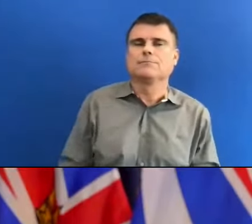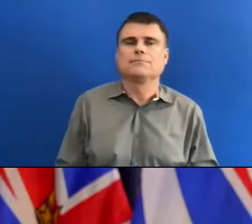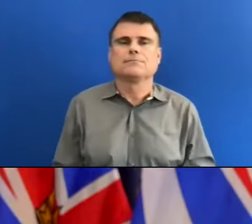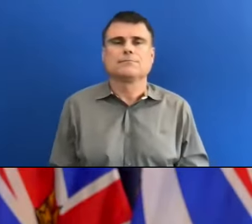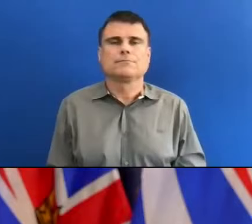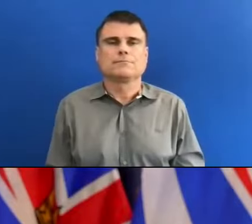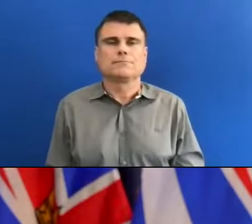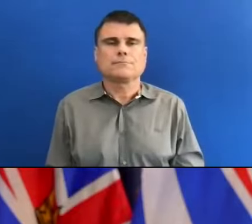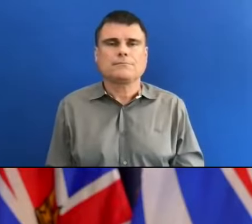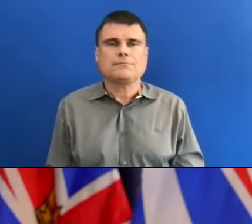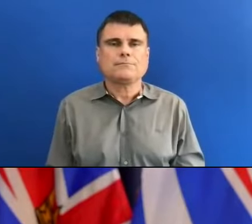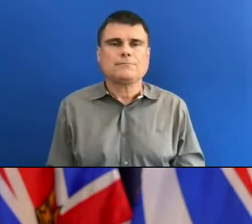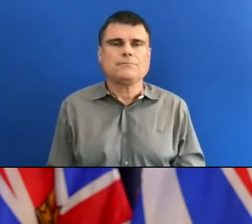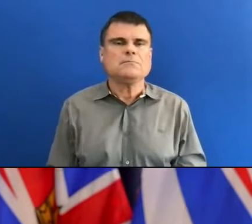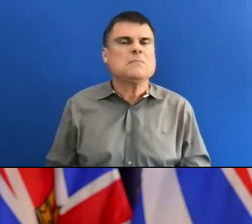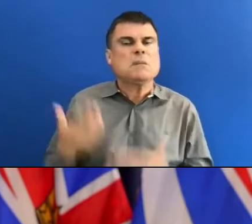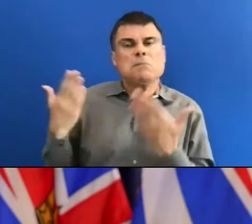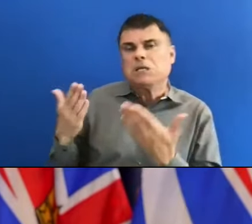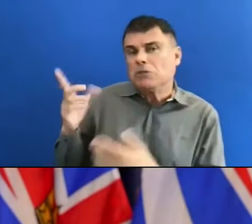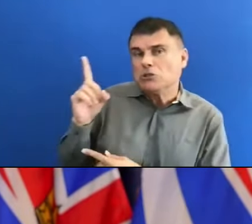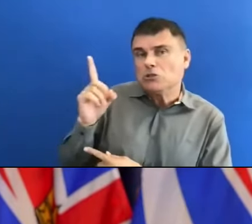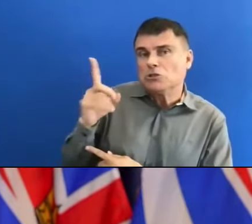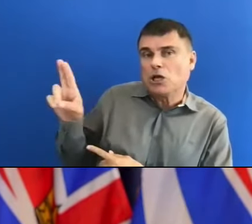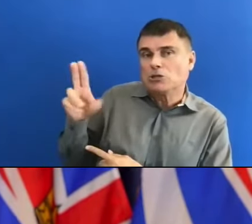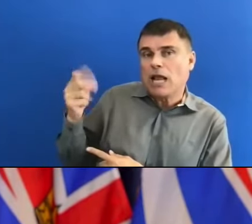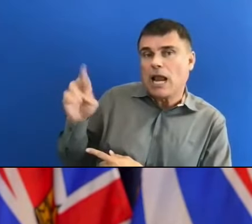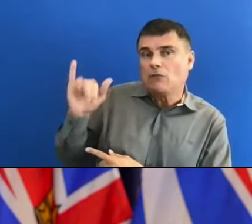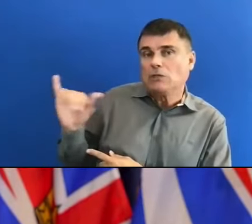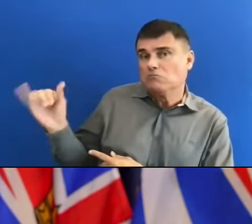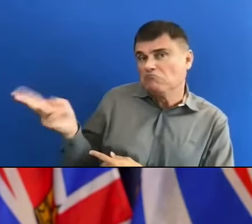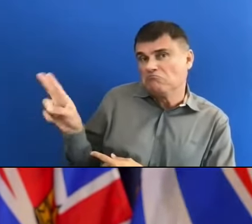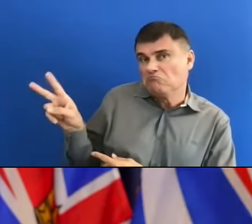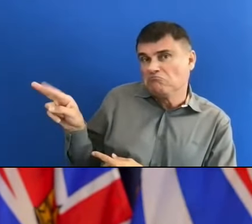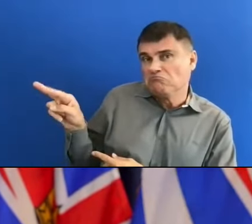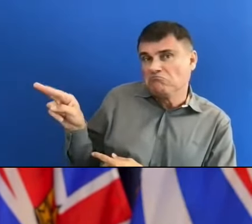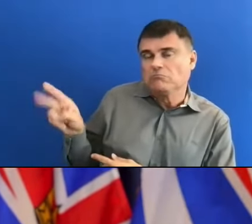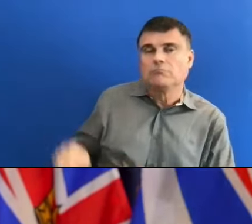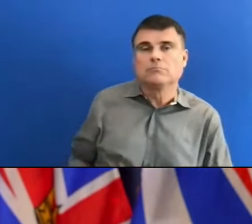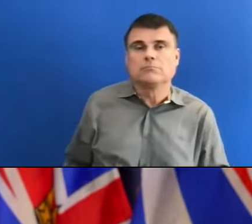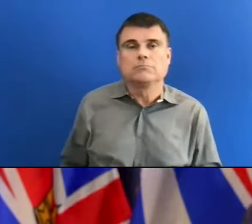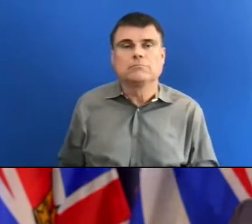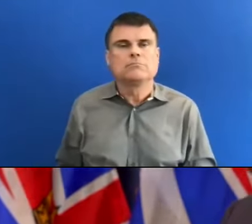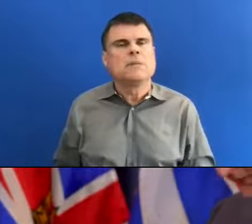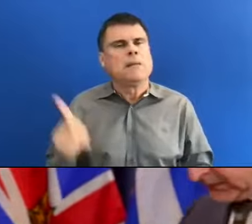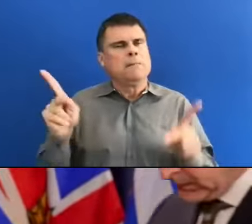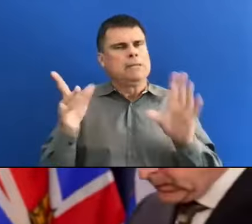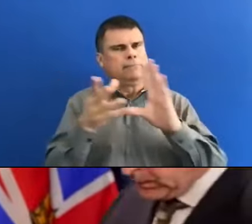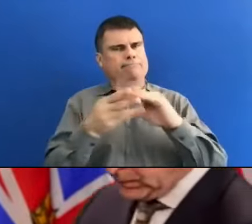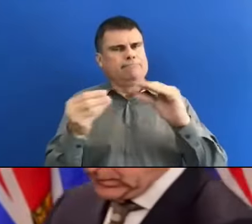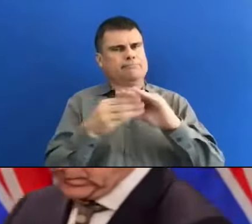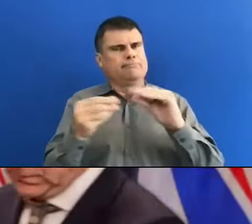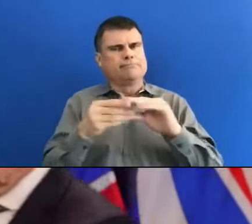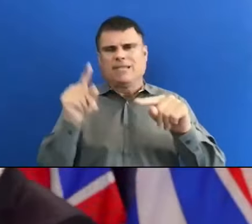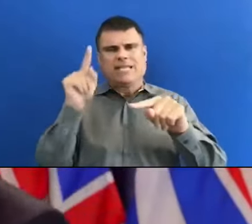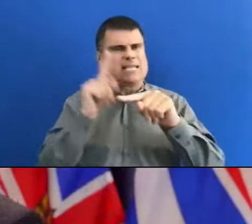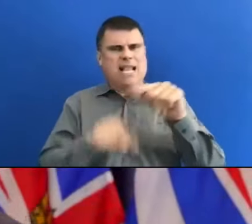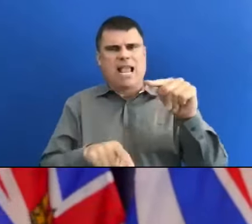to Dr Henry, there have been a lot of reports of people whose visits with their loved ones, they're not being honoured